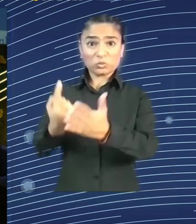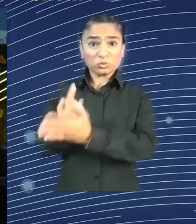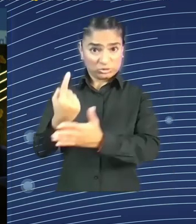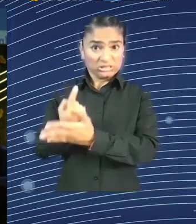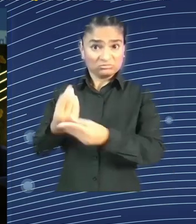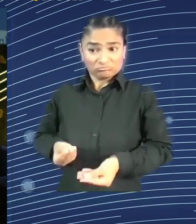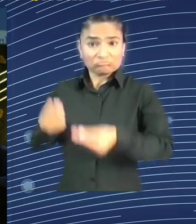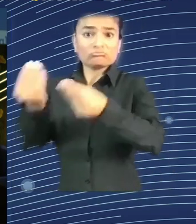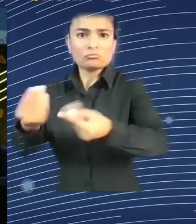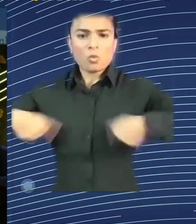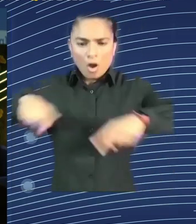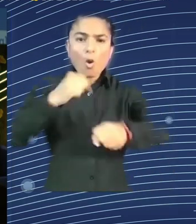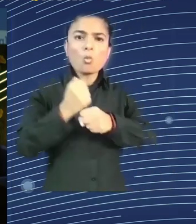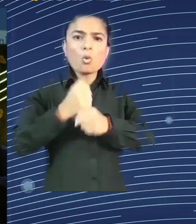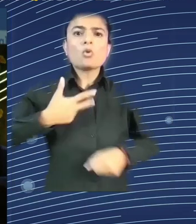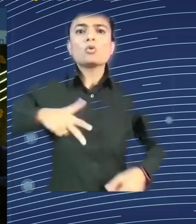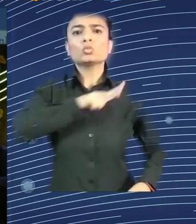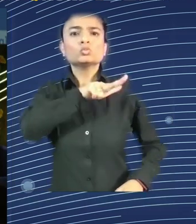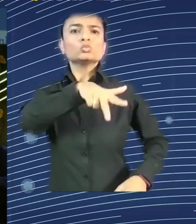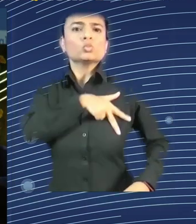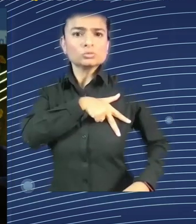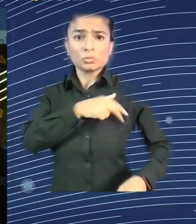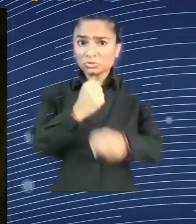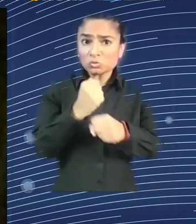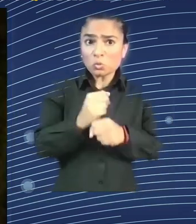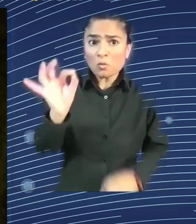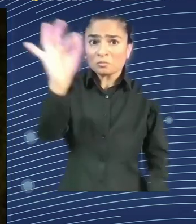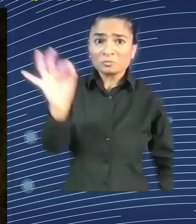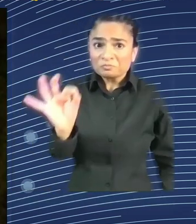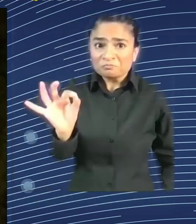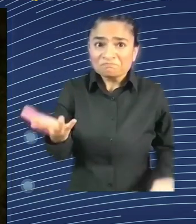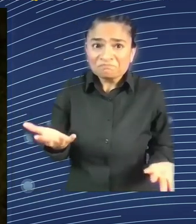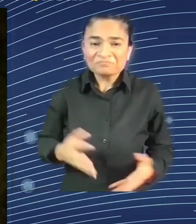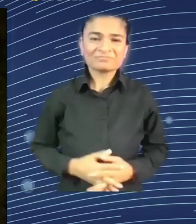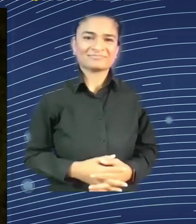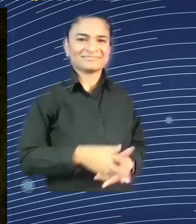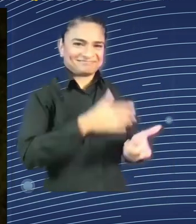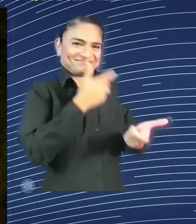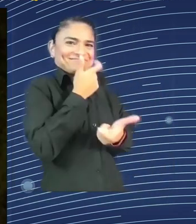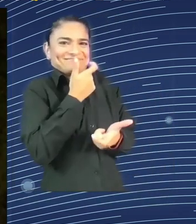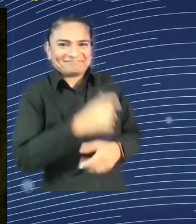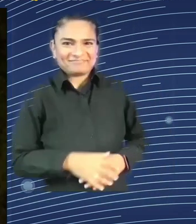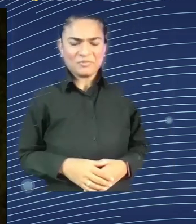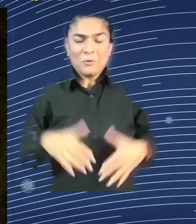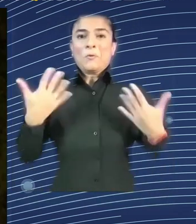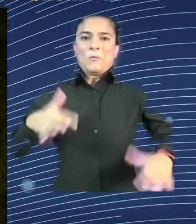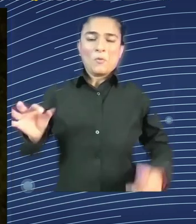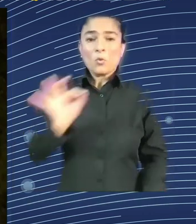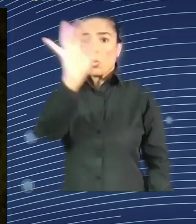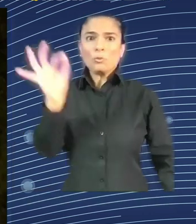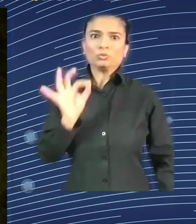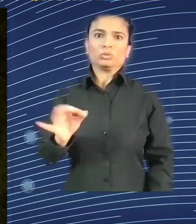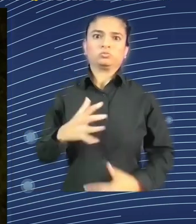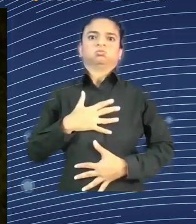This is a very big question. So social protection obviously is a very broad concept. And